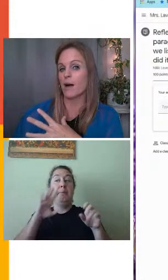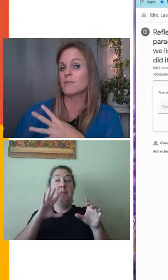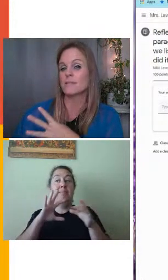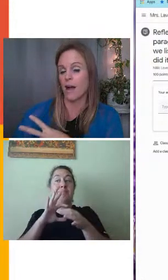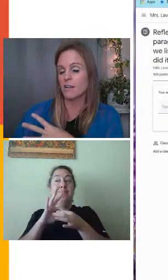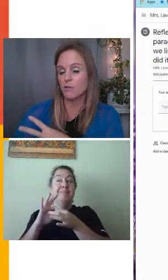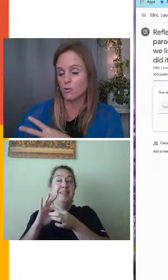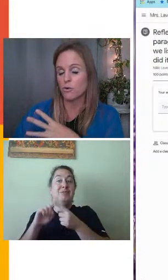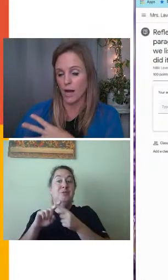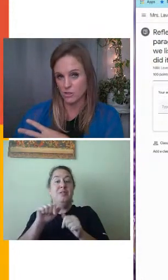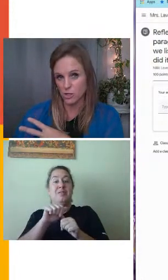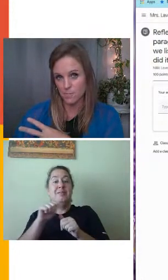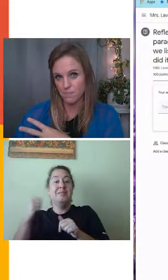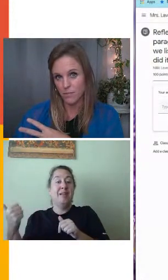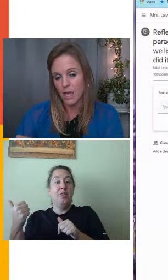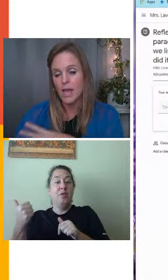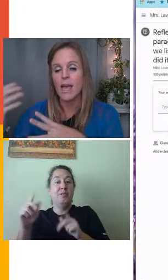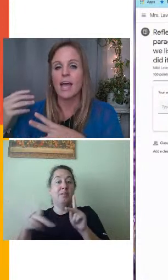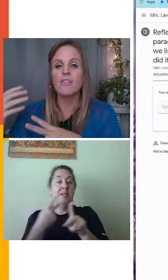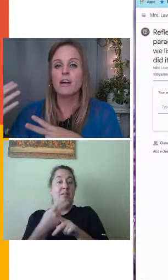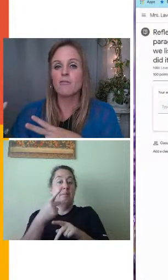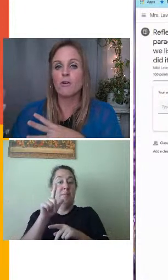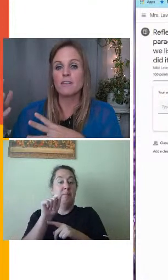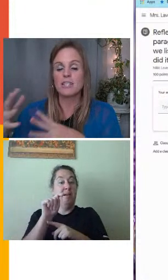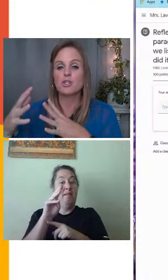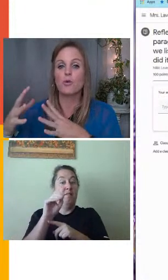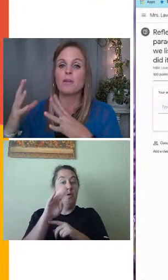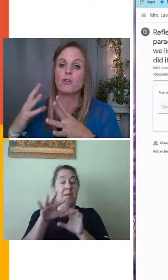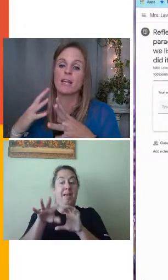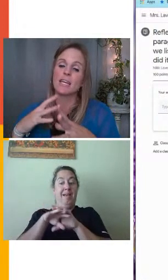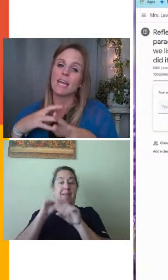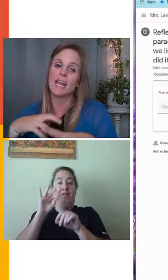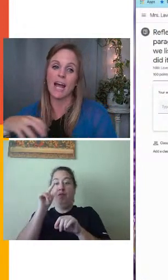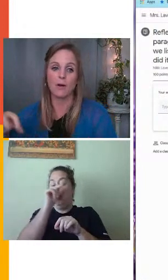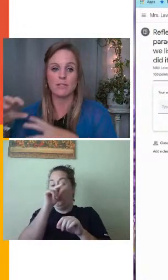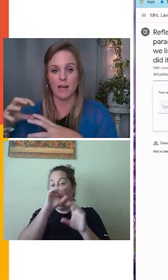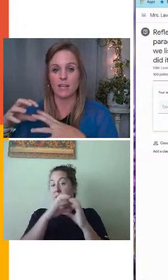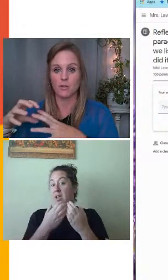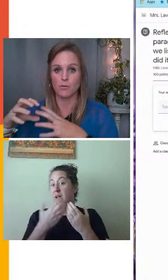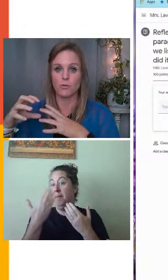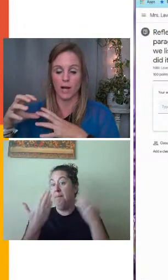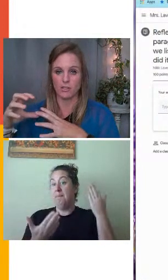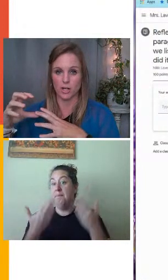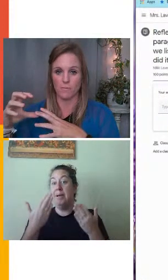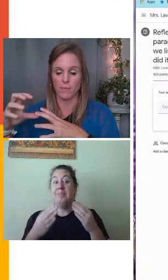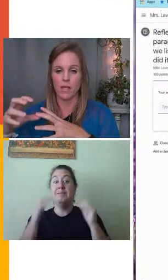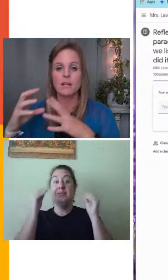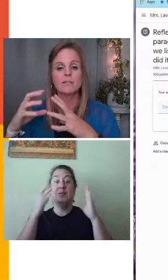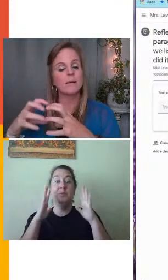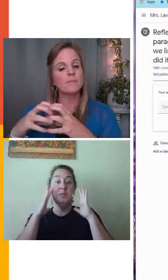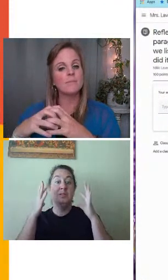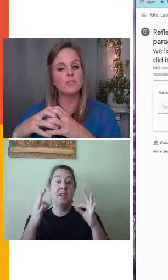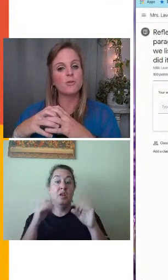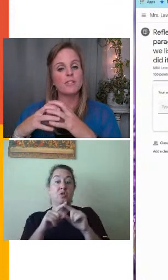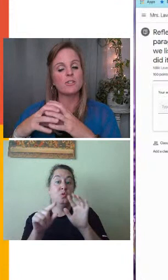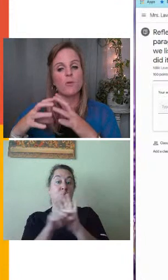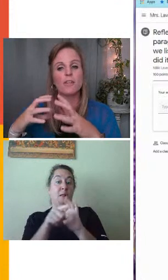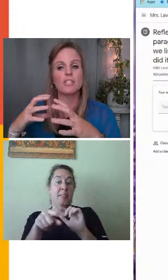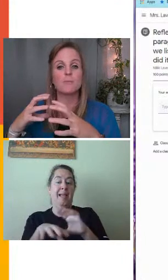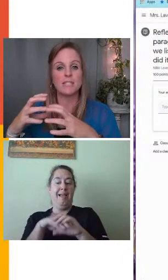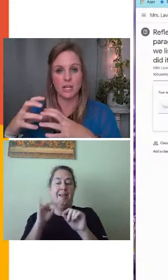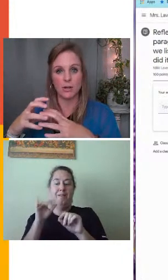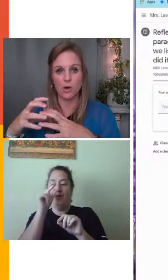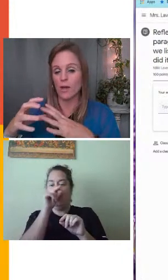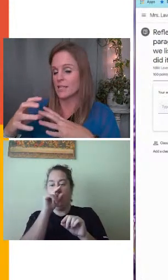platform outside of Google Classroom, and therefore the teacher will be grading it outside of Google Classroom. Sometimes students